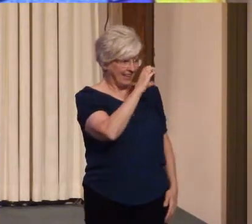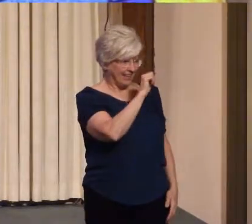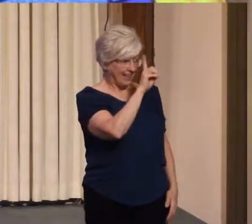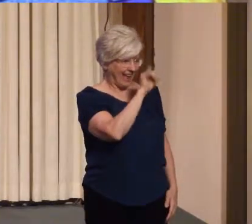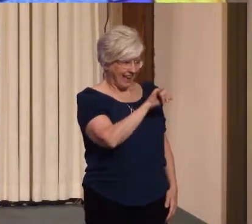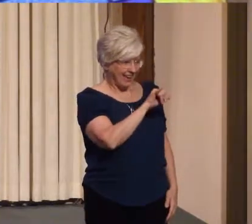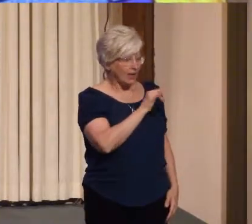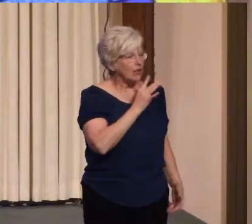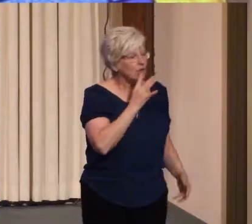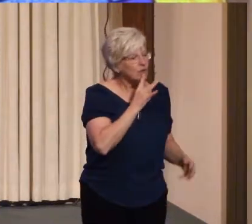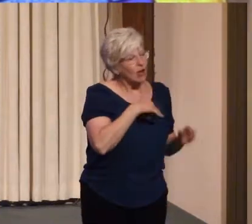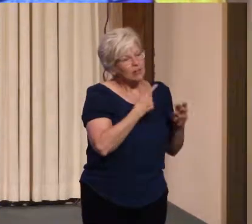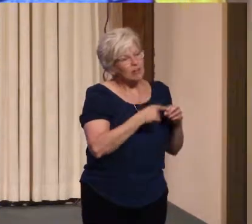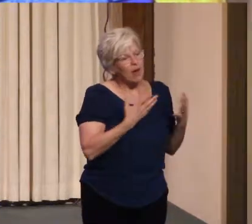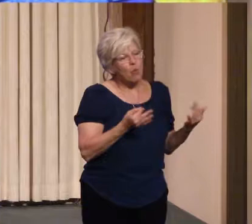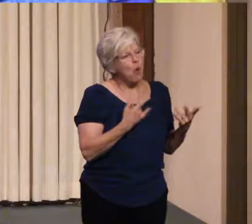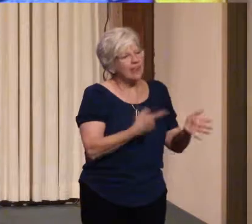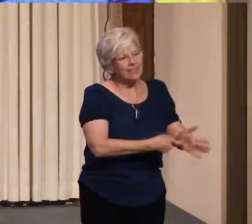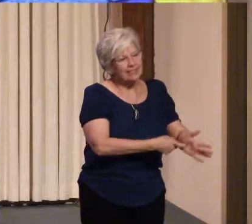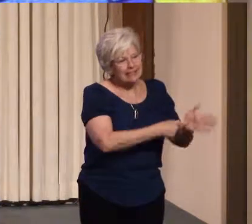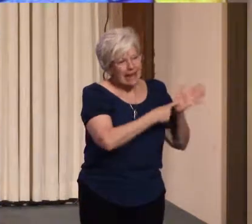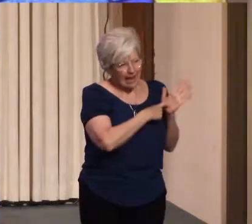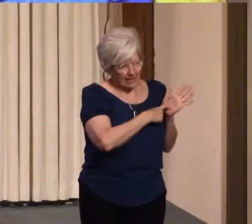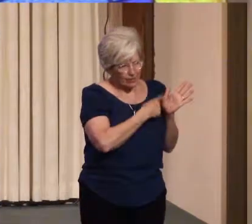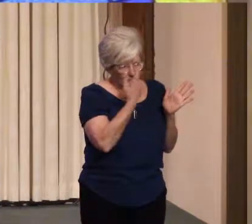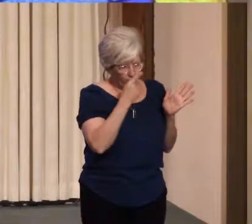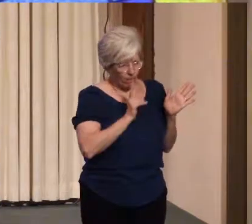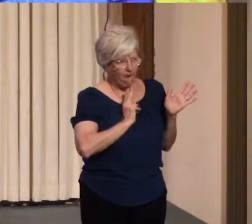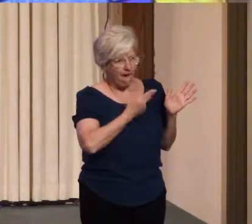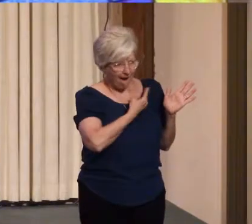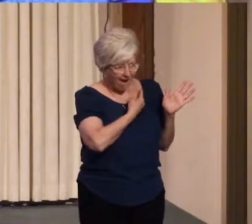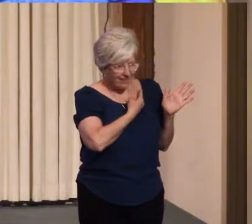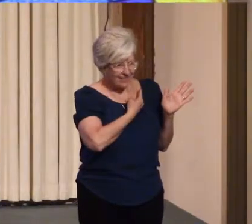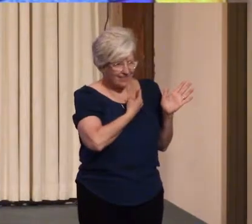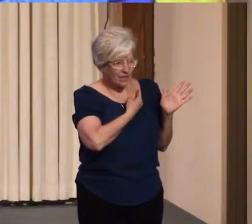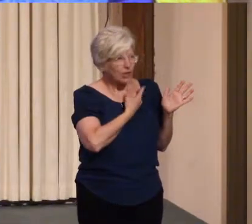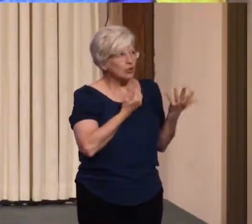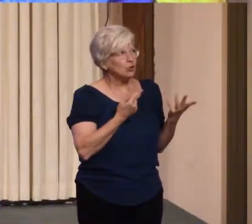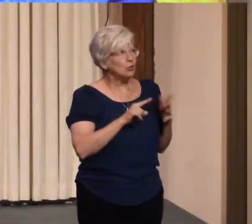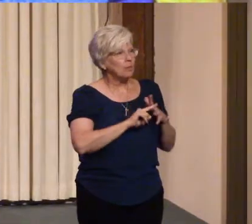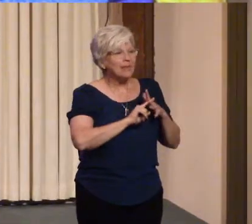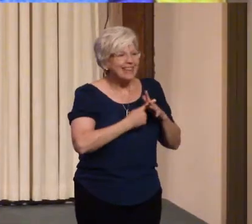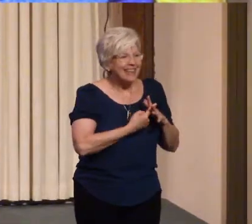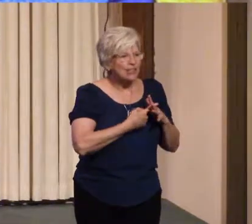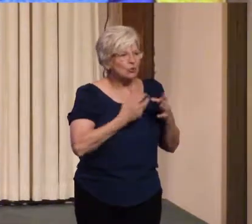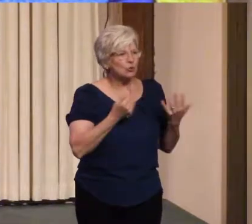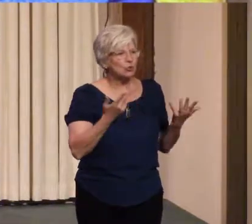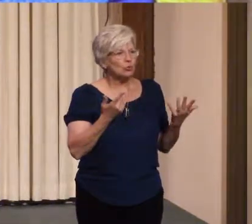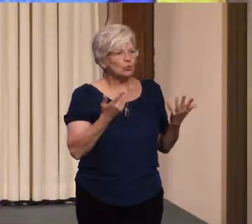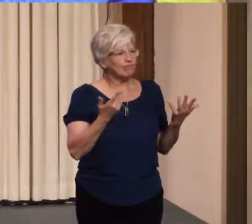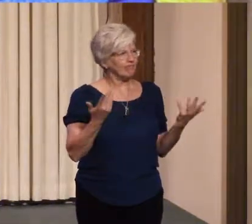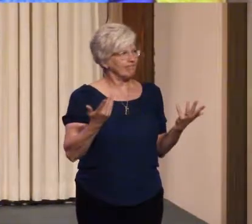what it takes for us to begin to claim our inheritance.